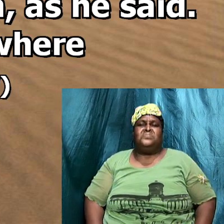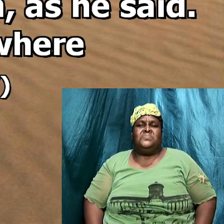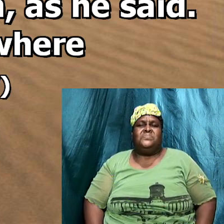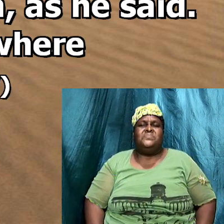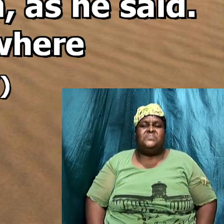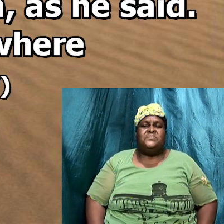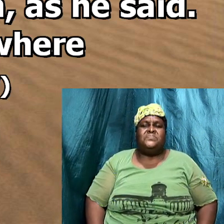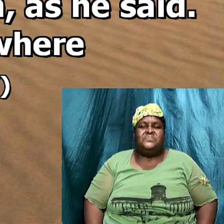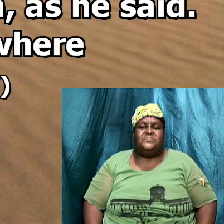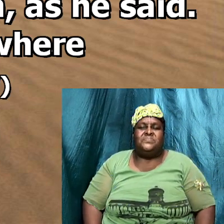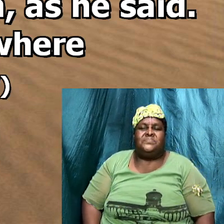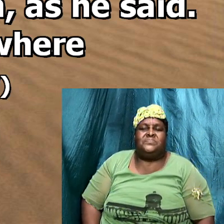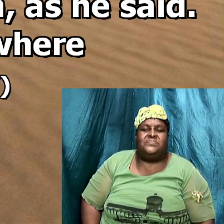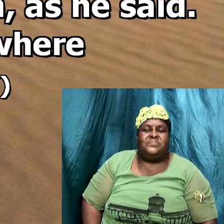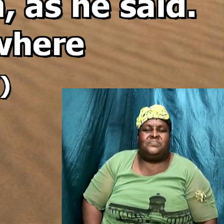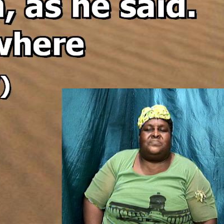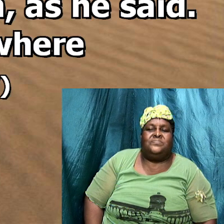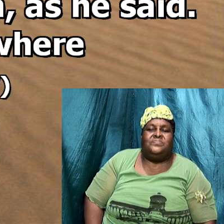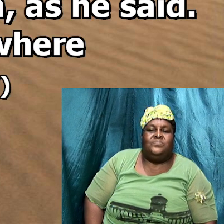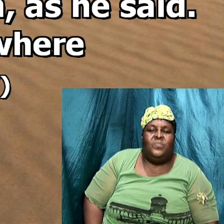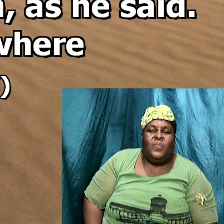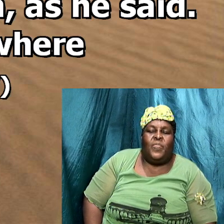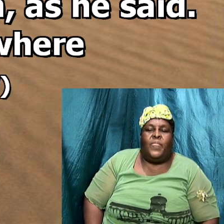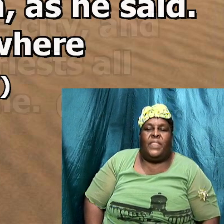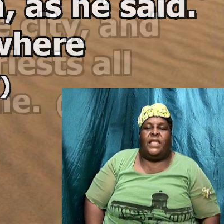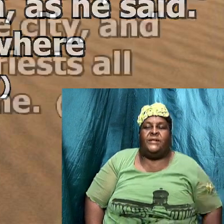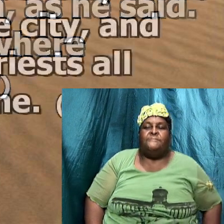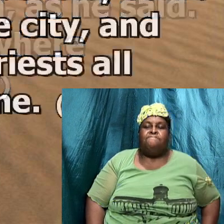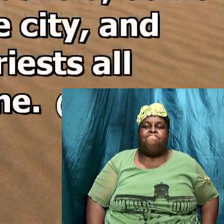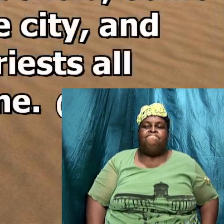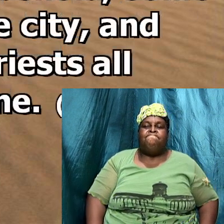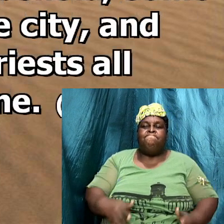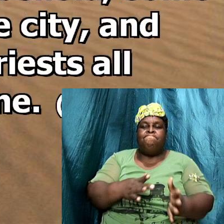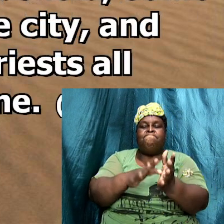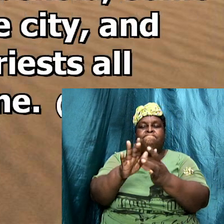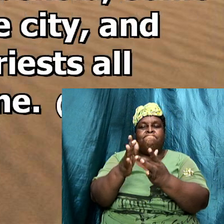let us now look at Matthew 28 11 to 15